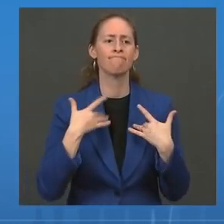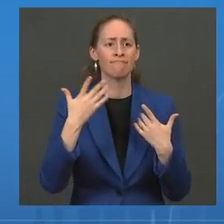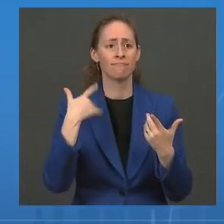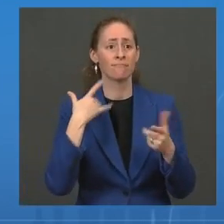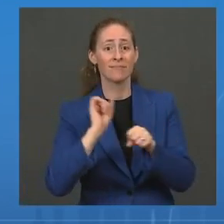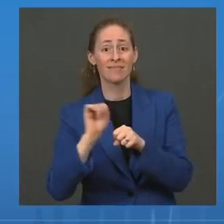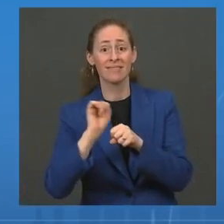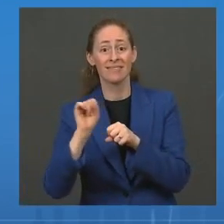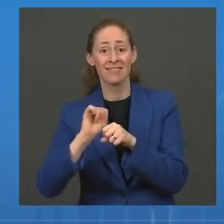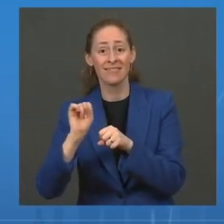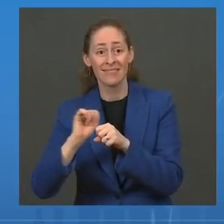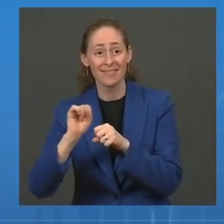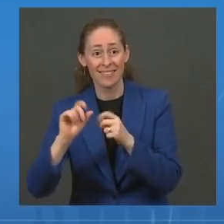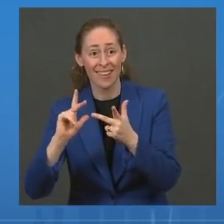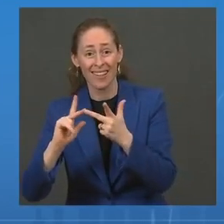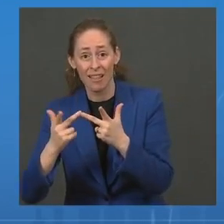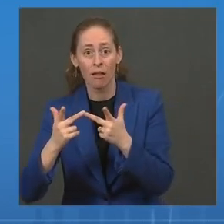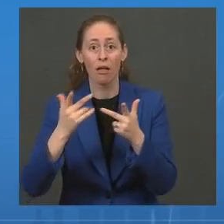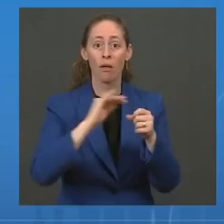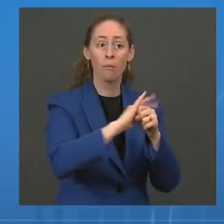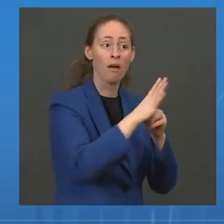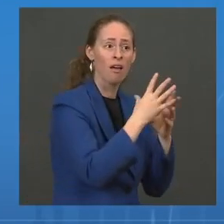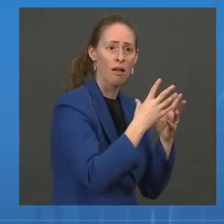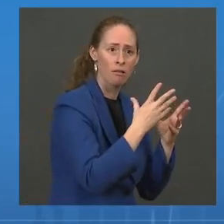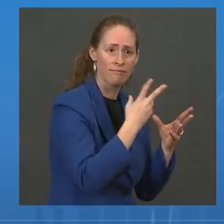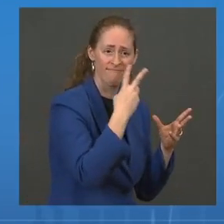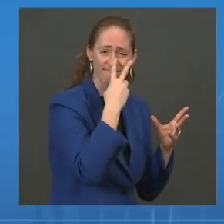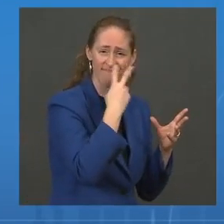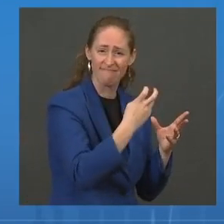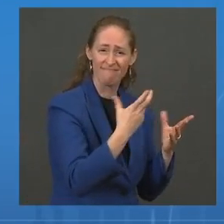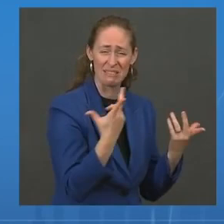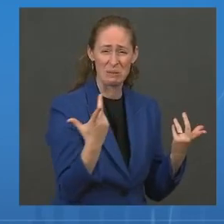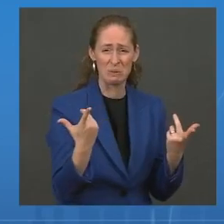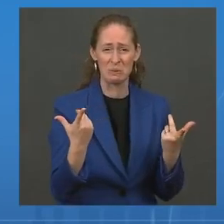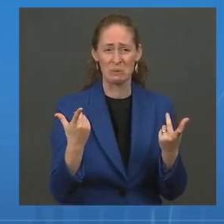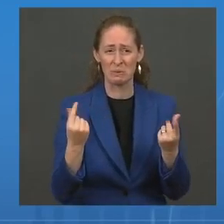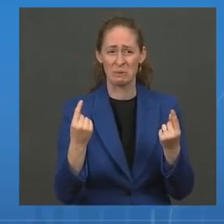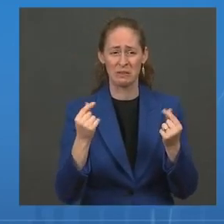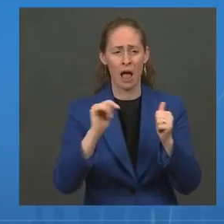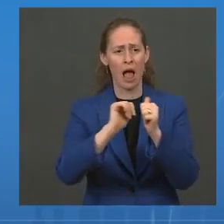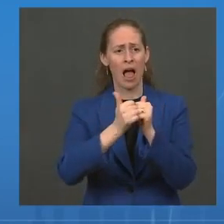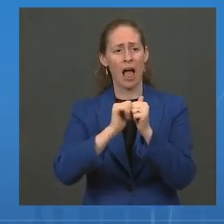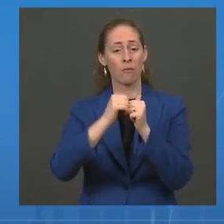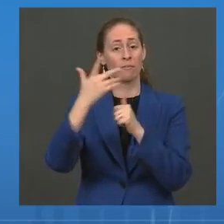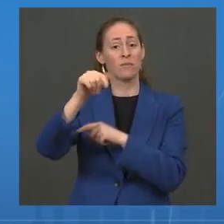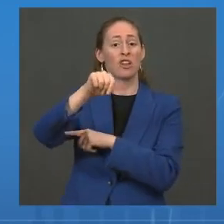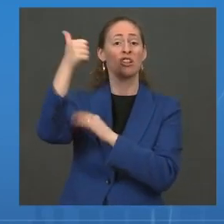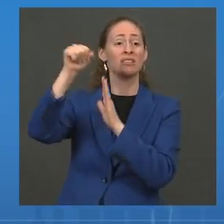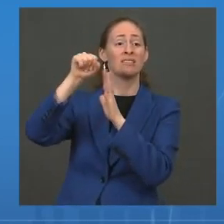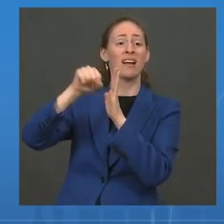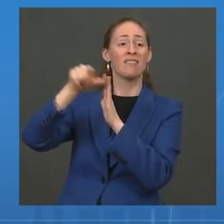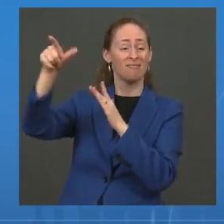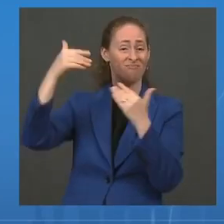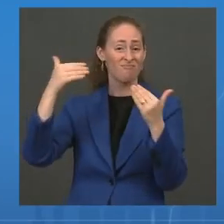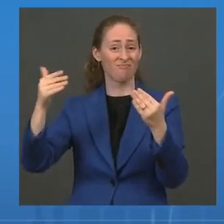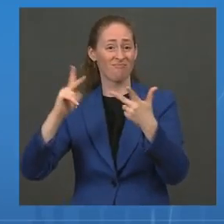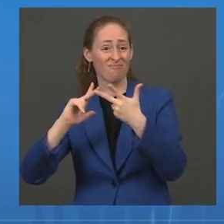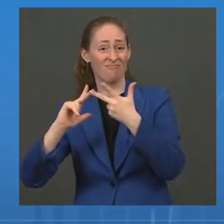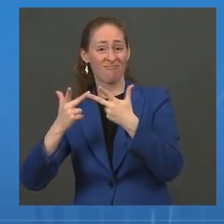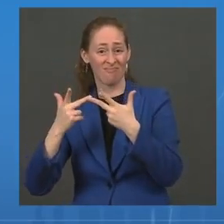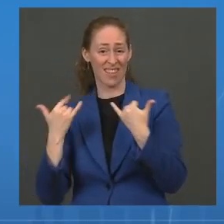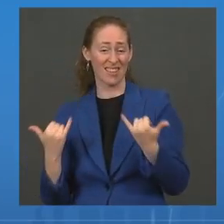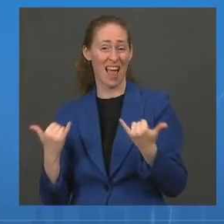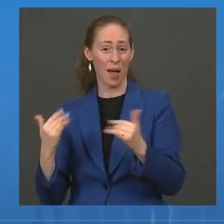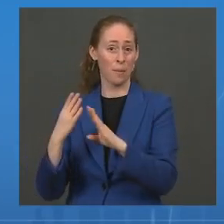this approach work? Do you encourage other states to do this ahead of the winter? Dr. Walensky. Yeah,